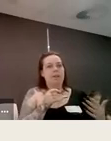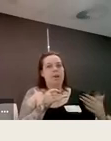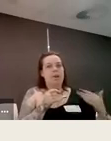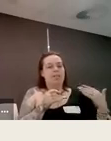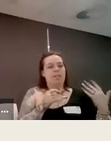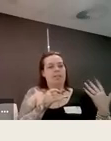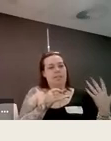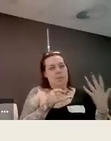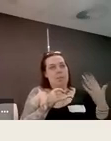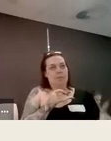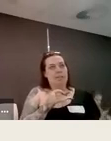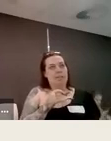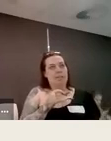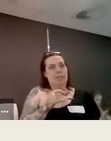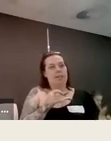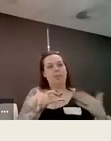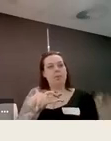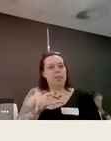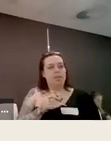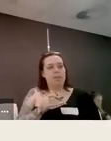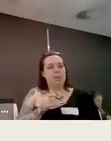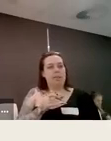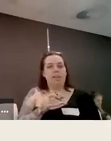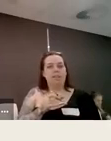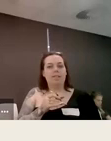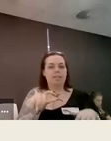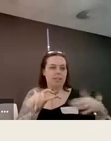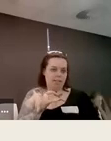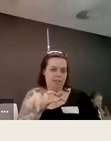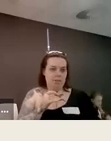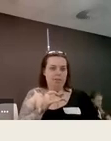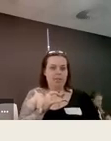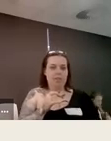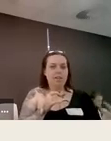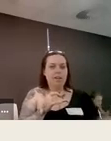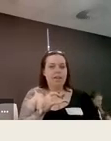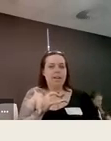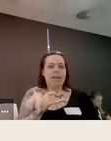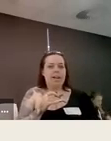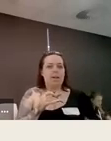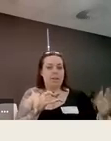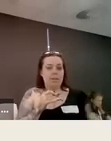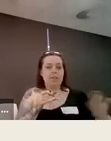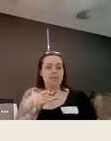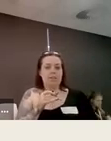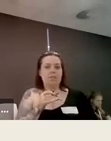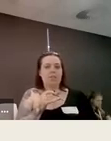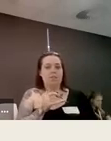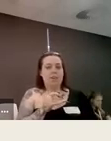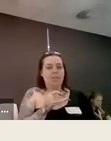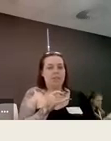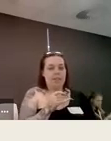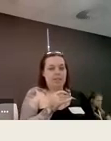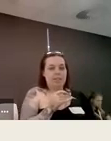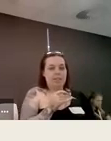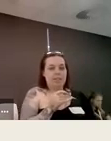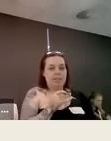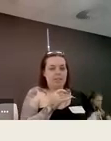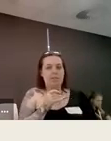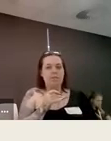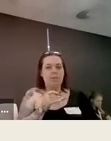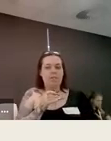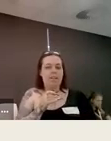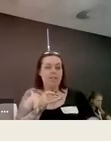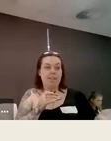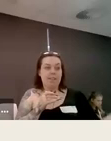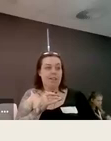students perceive and support their disabilities surveys etc etc as i touched on surveys have been